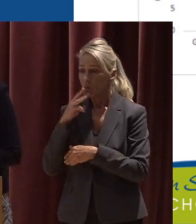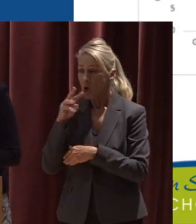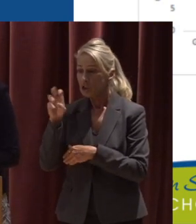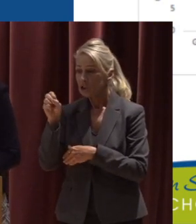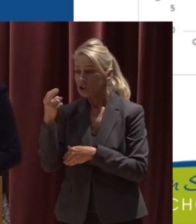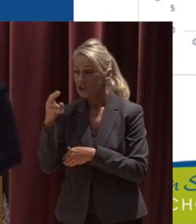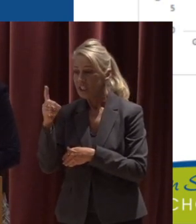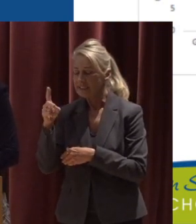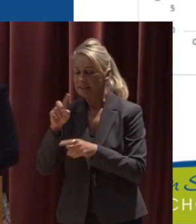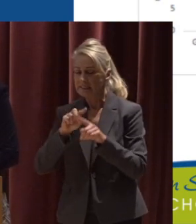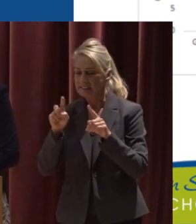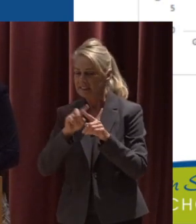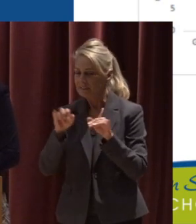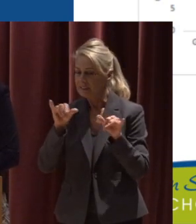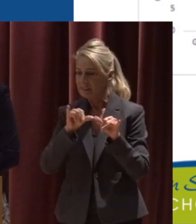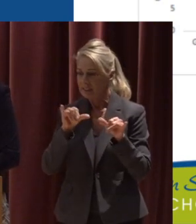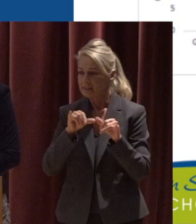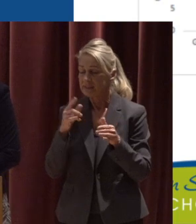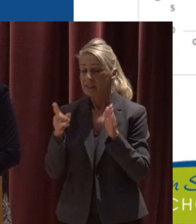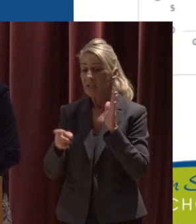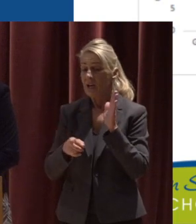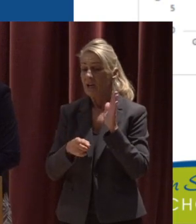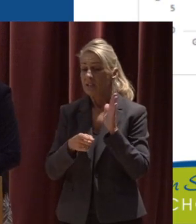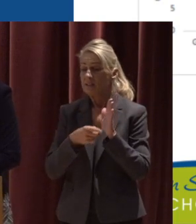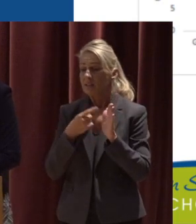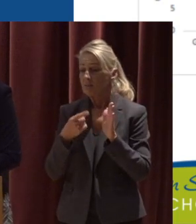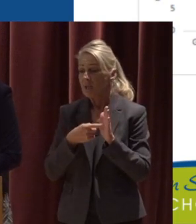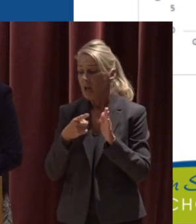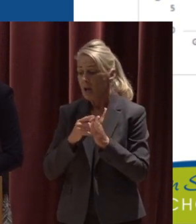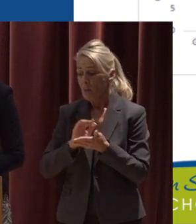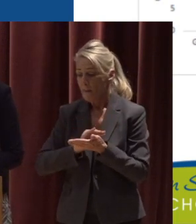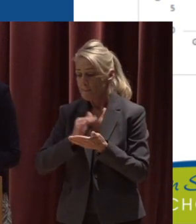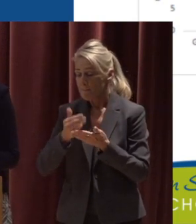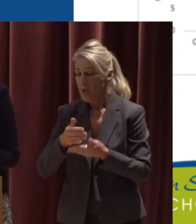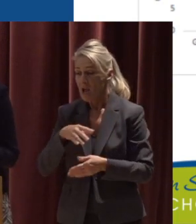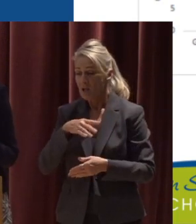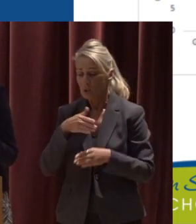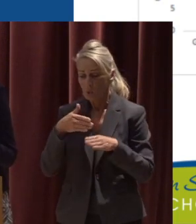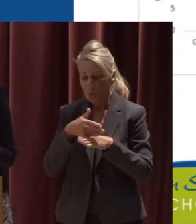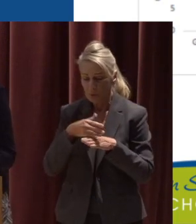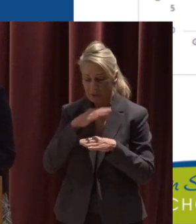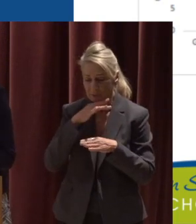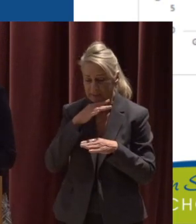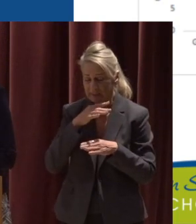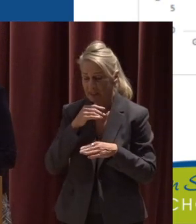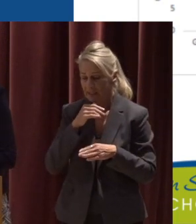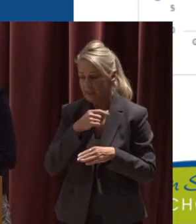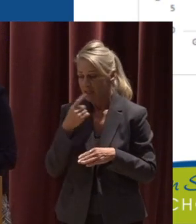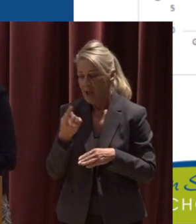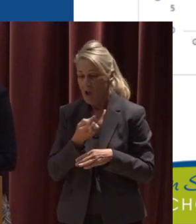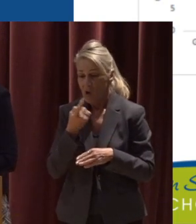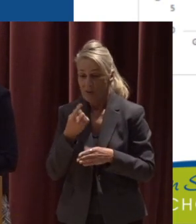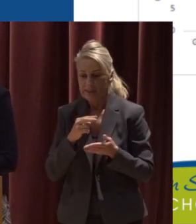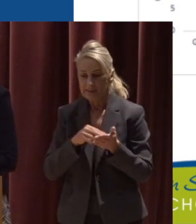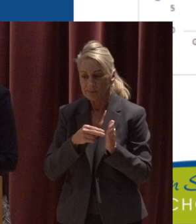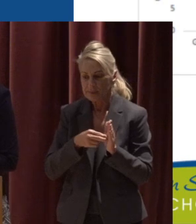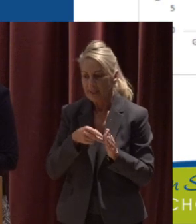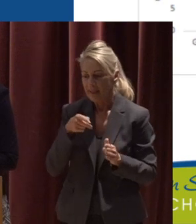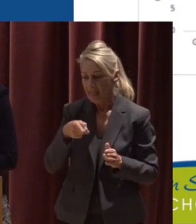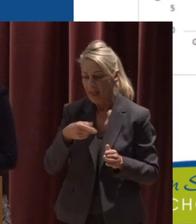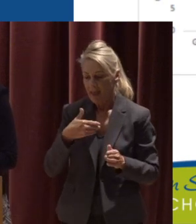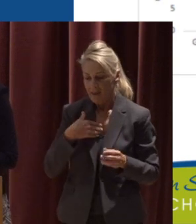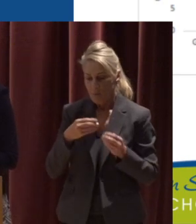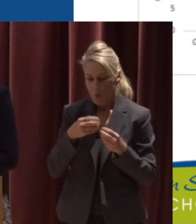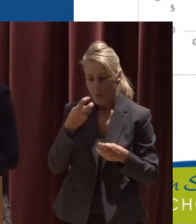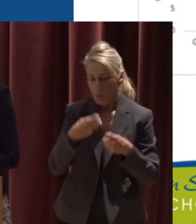different sizes So sometimes the amount of woody debris isn't always necessarily an indication that that creek has more